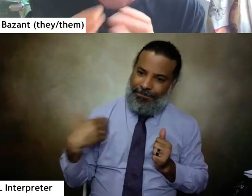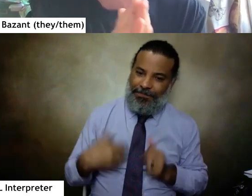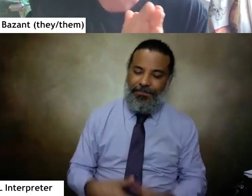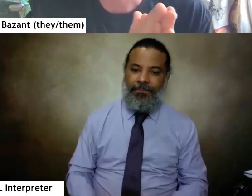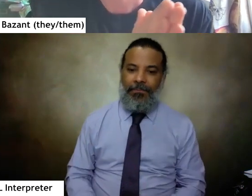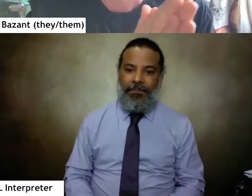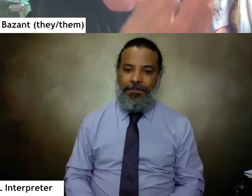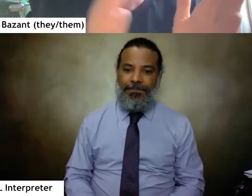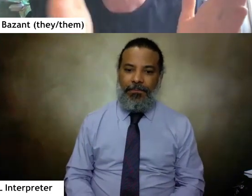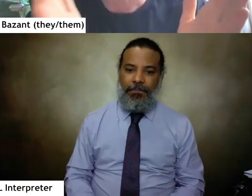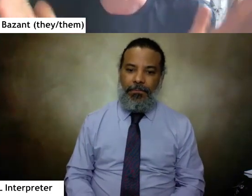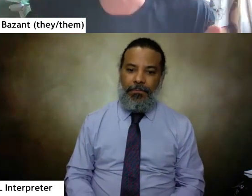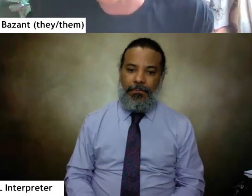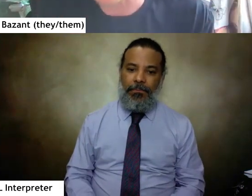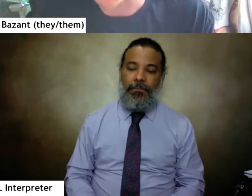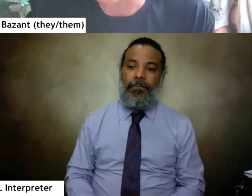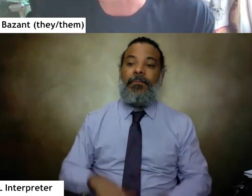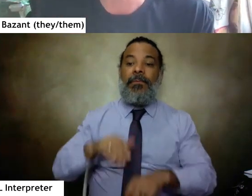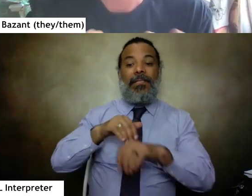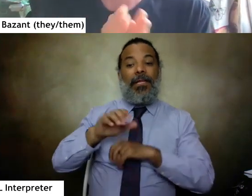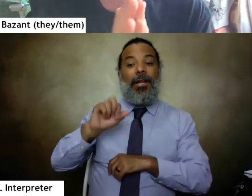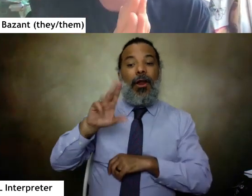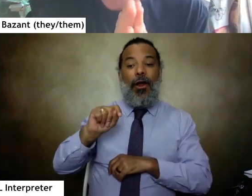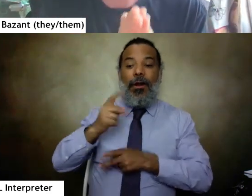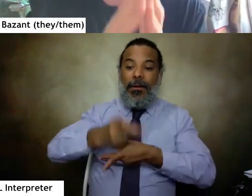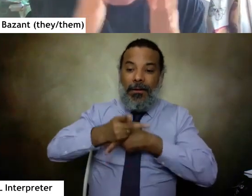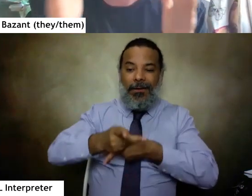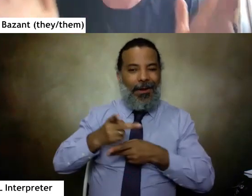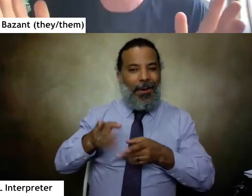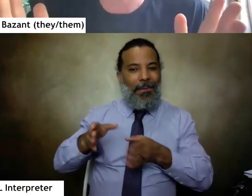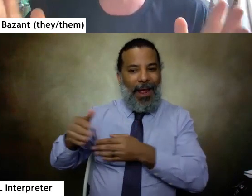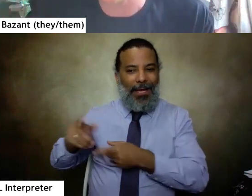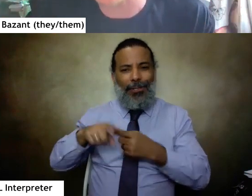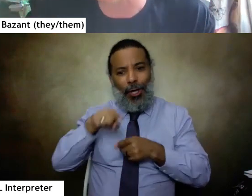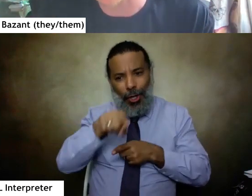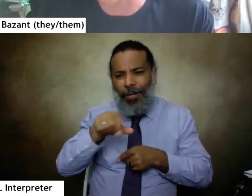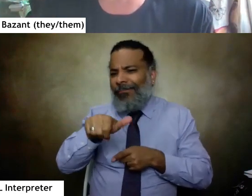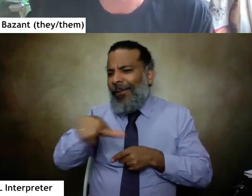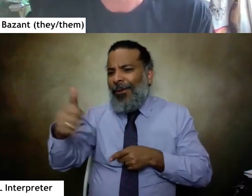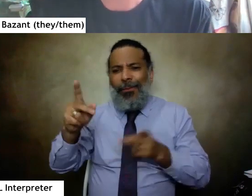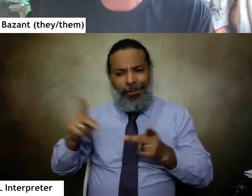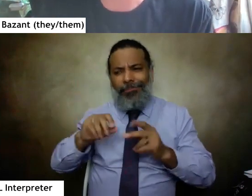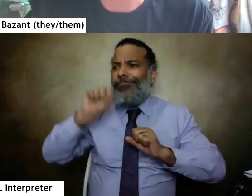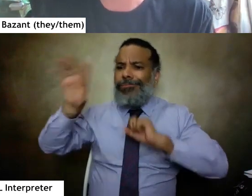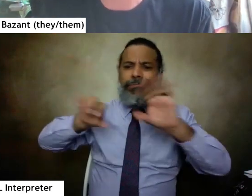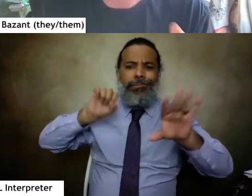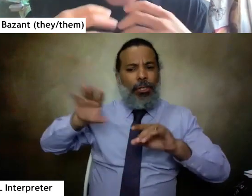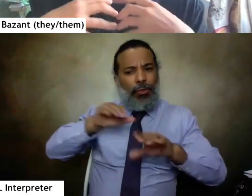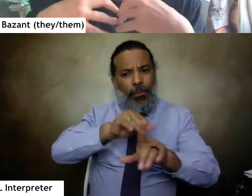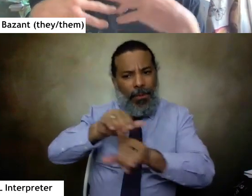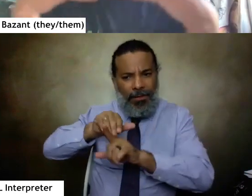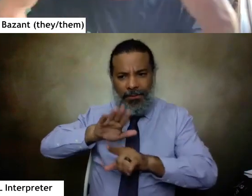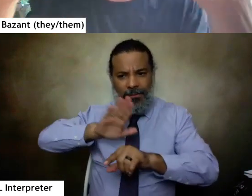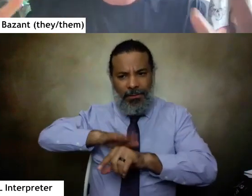We sent an art care package to her and to hundreds of similar places to remind them